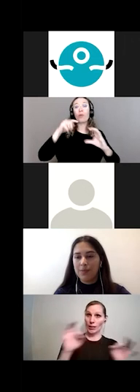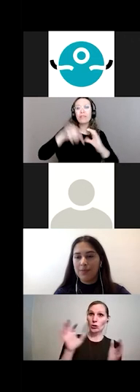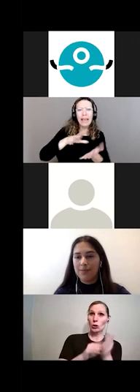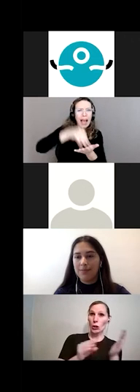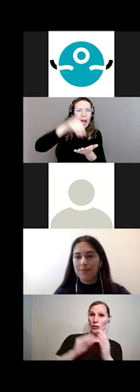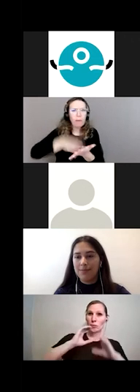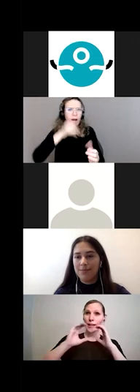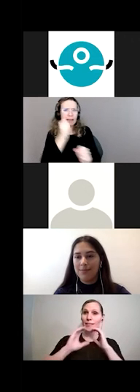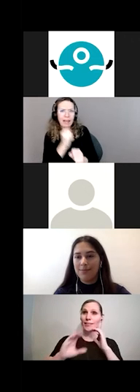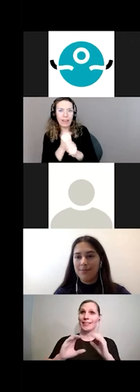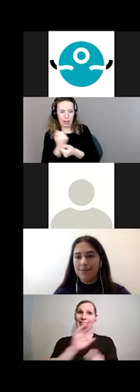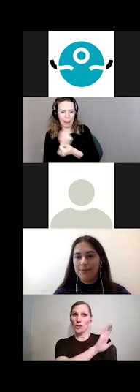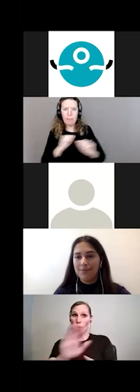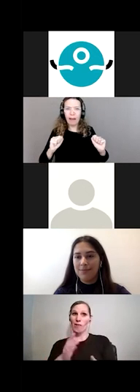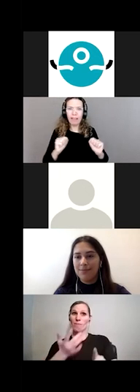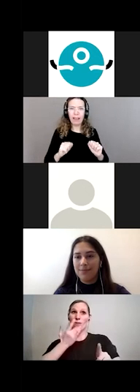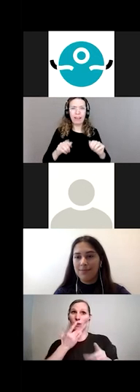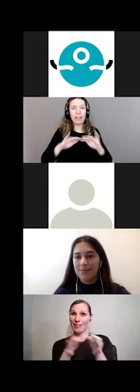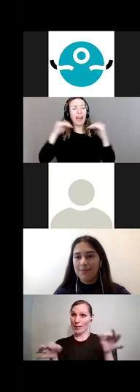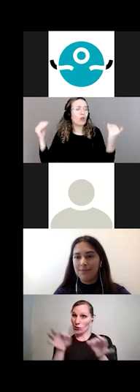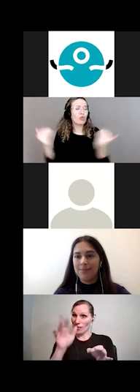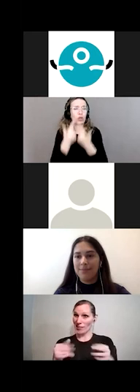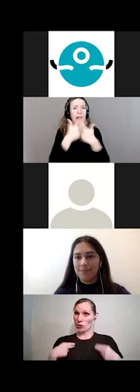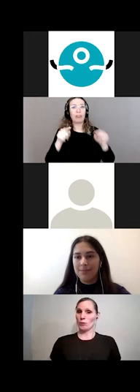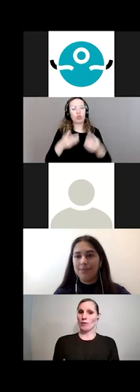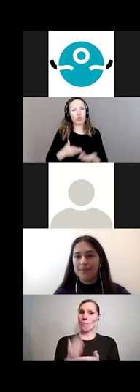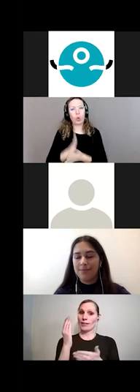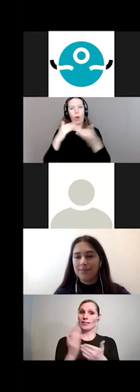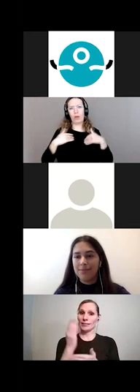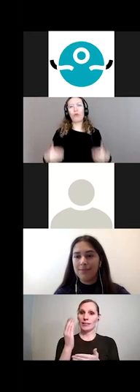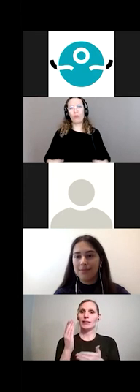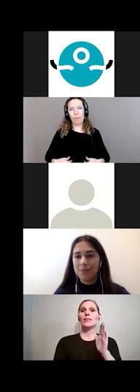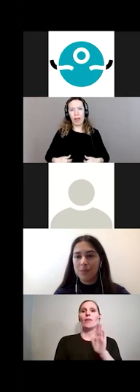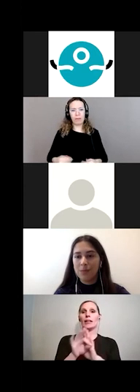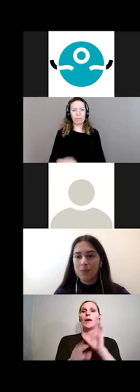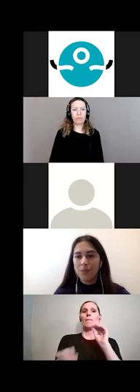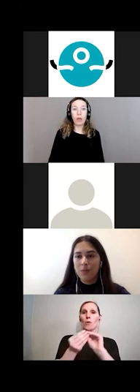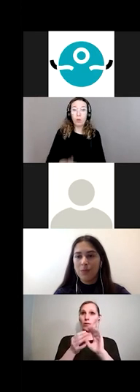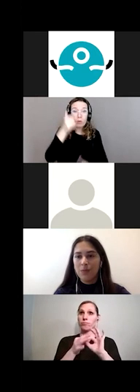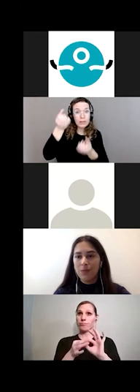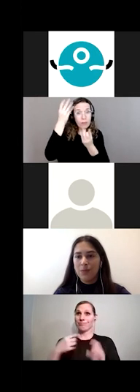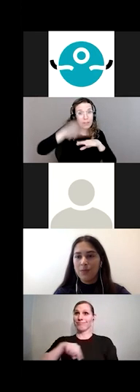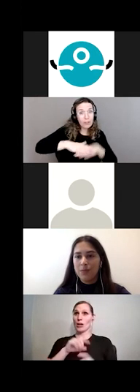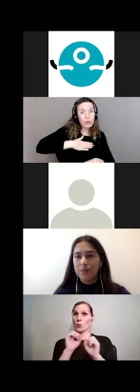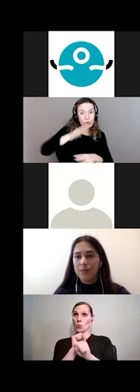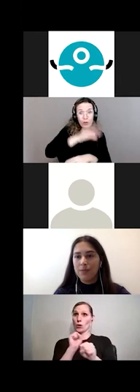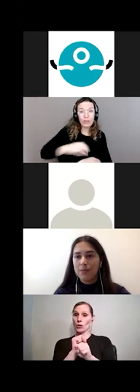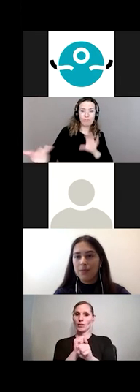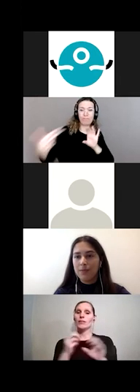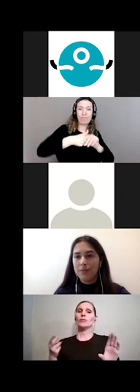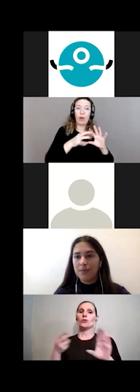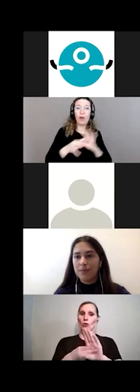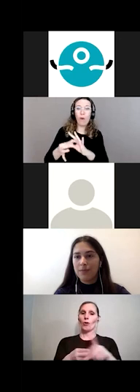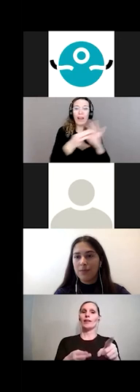one's own language is a human right. To find out more about our work, join the Global Coalition for Language Rights